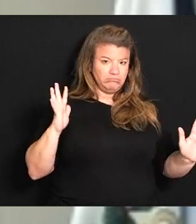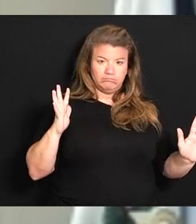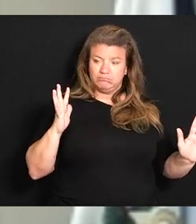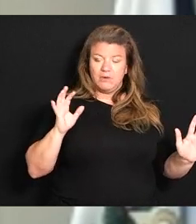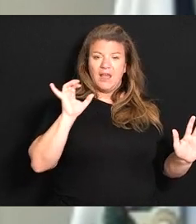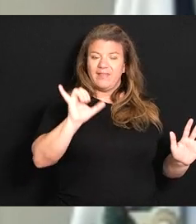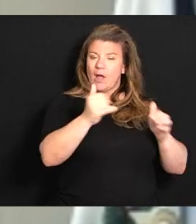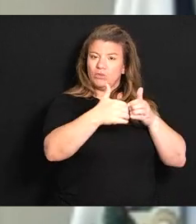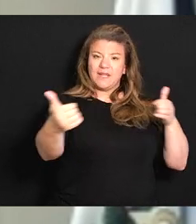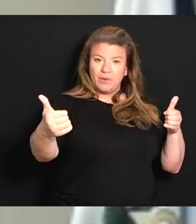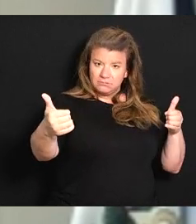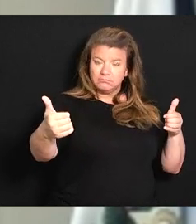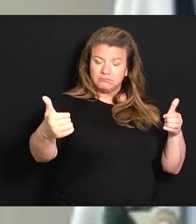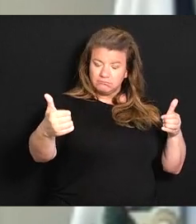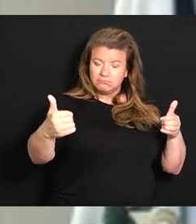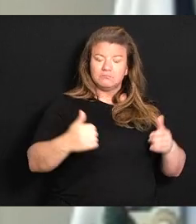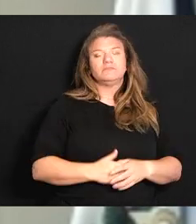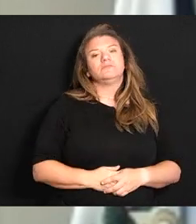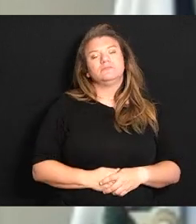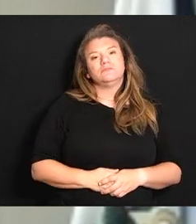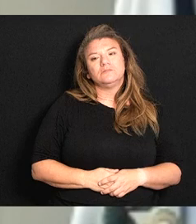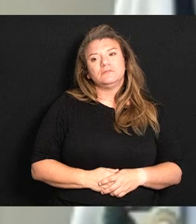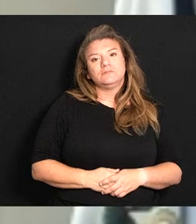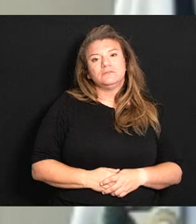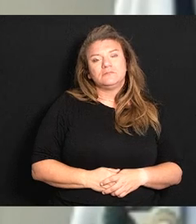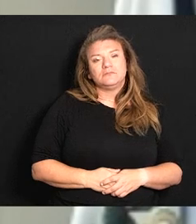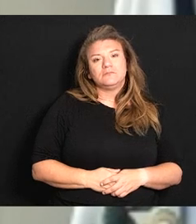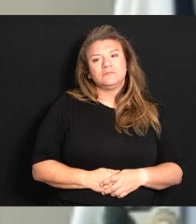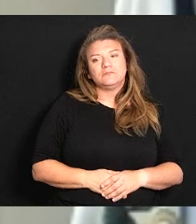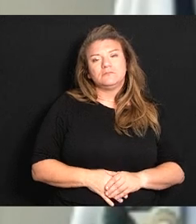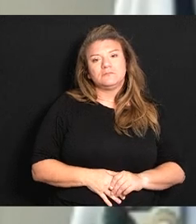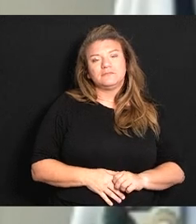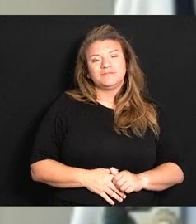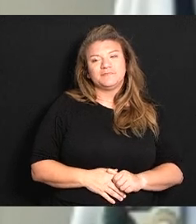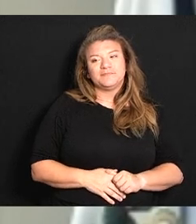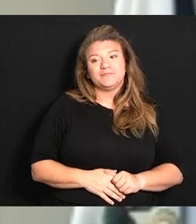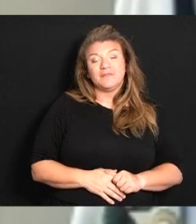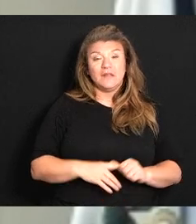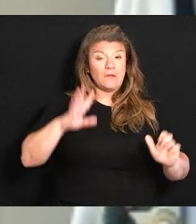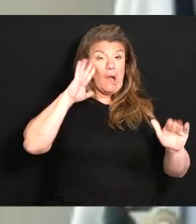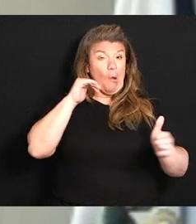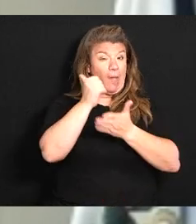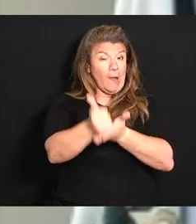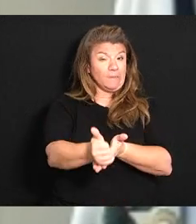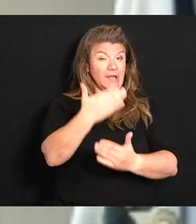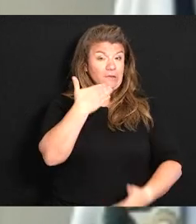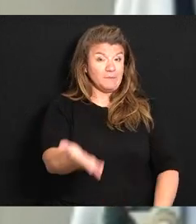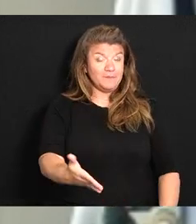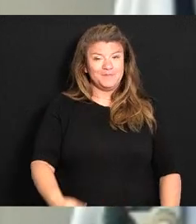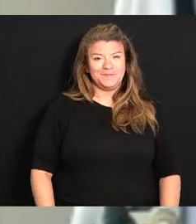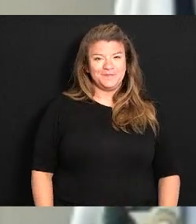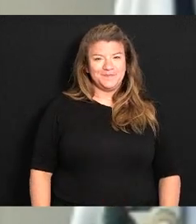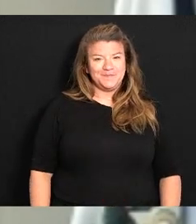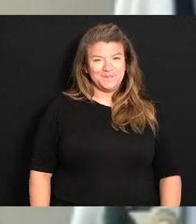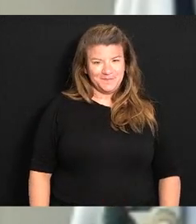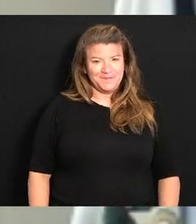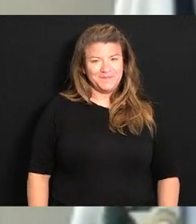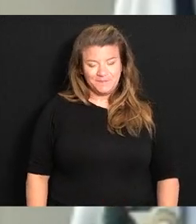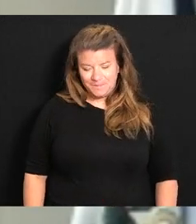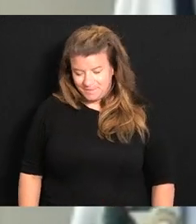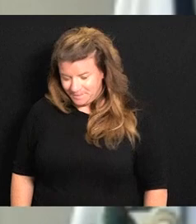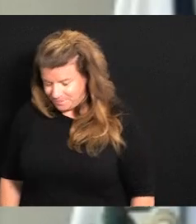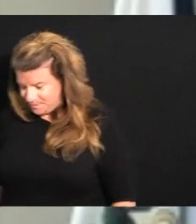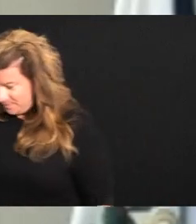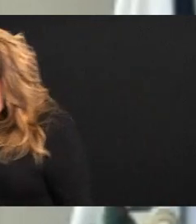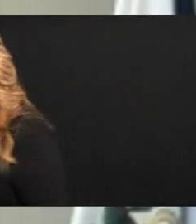was all separate and distinct from DHHR so I hope that helps thank you all right